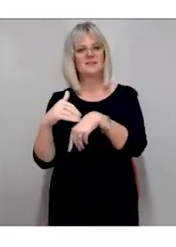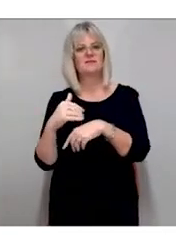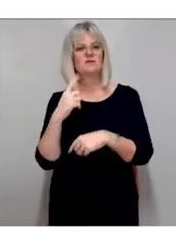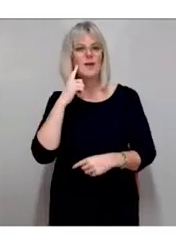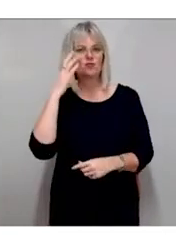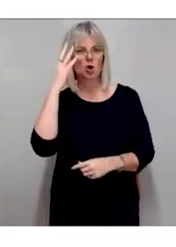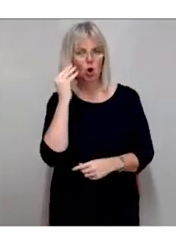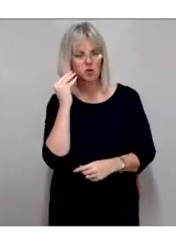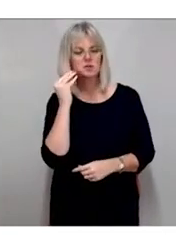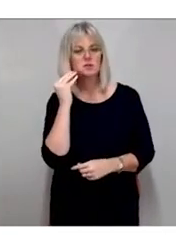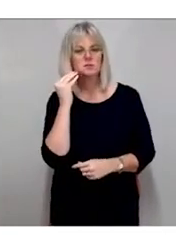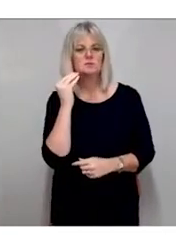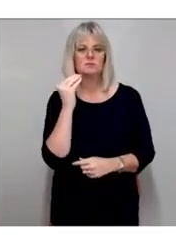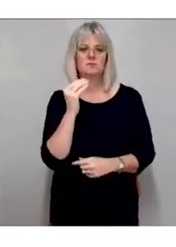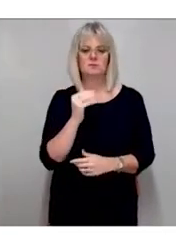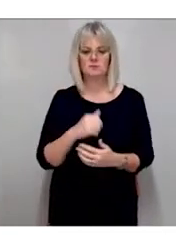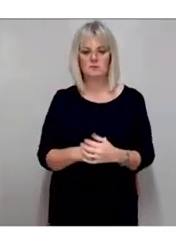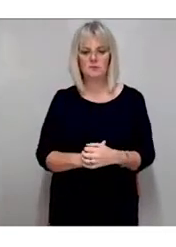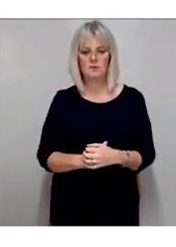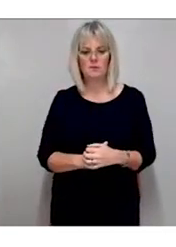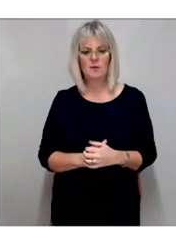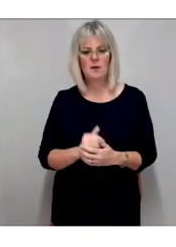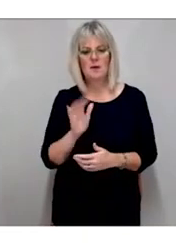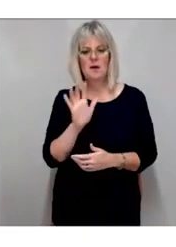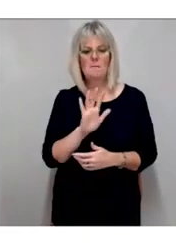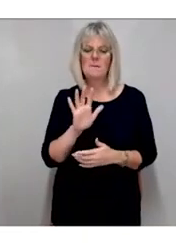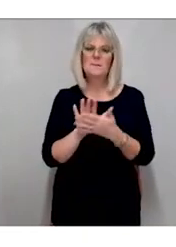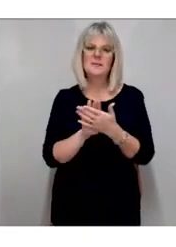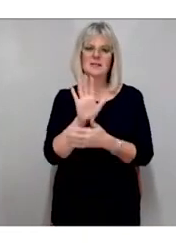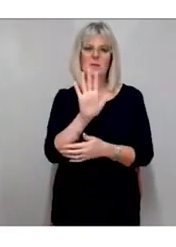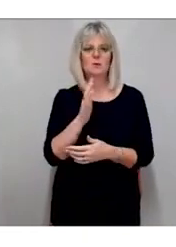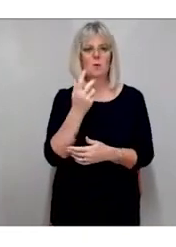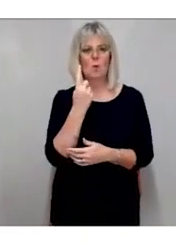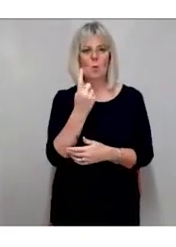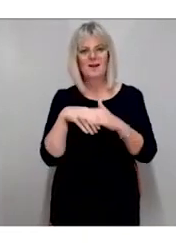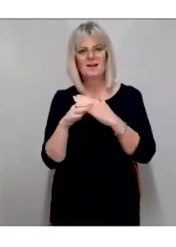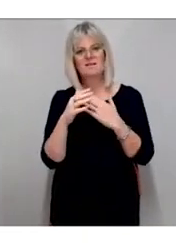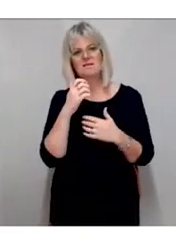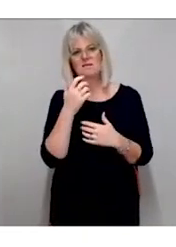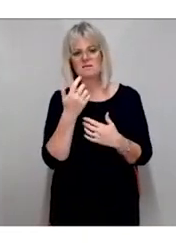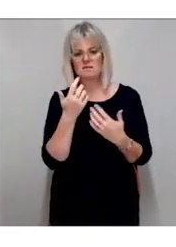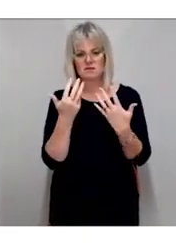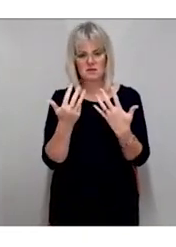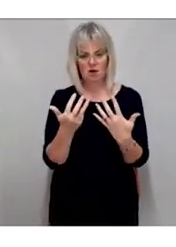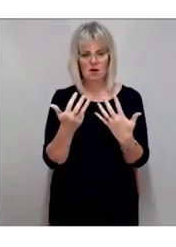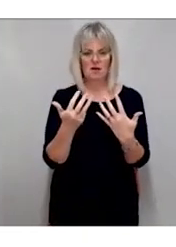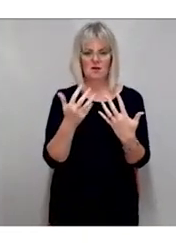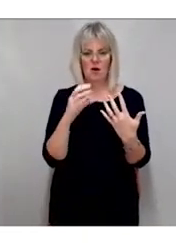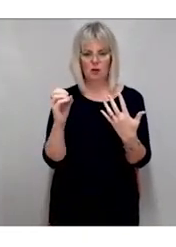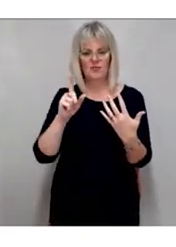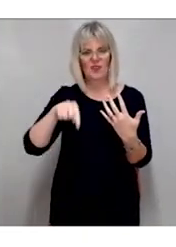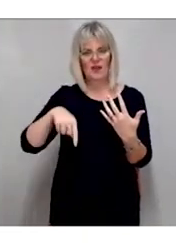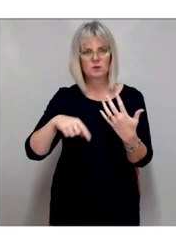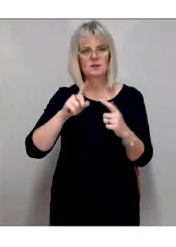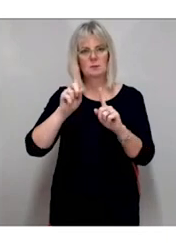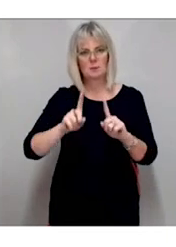severely or profoundly deaf. 186 million people worldwide, or 2%, have cognitive